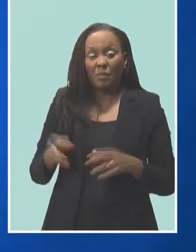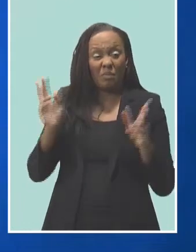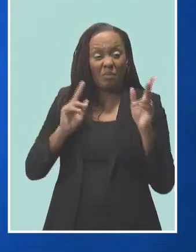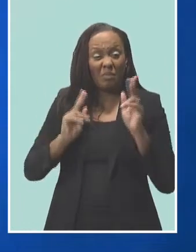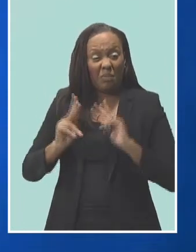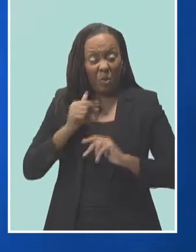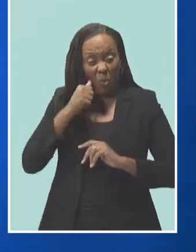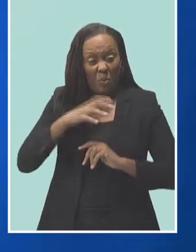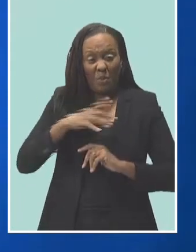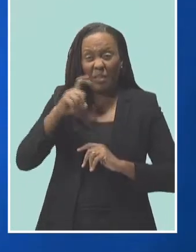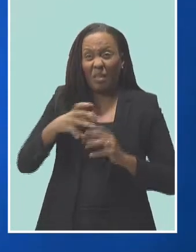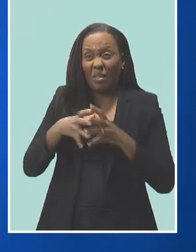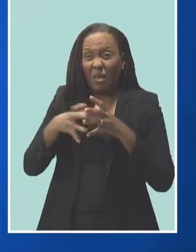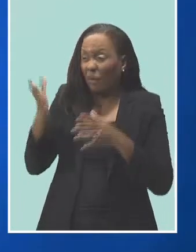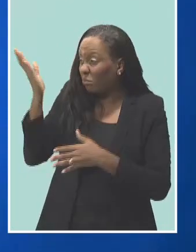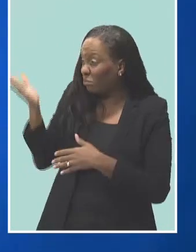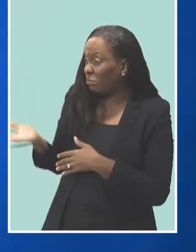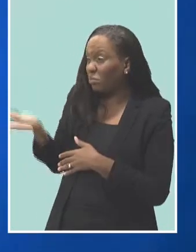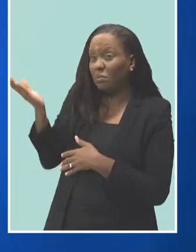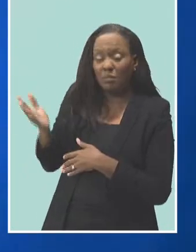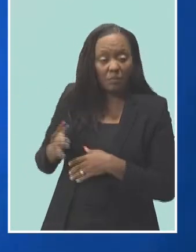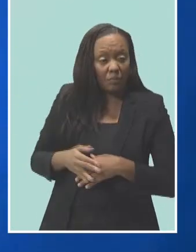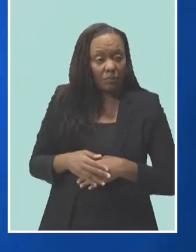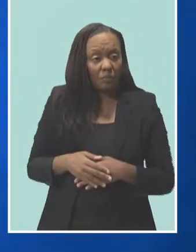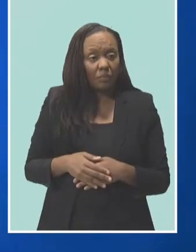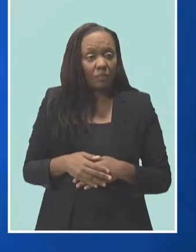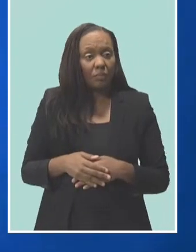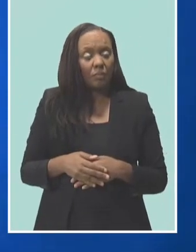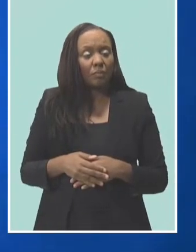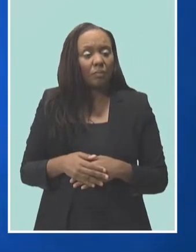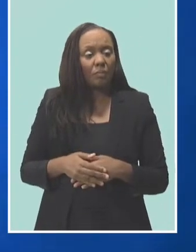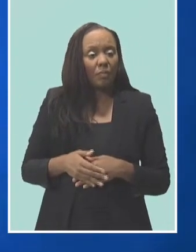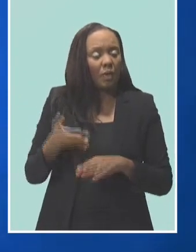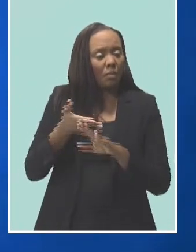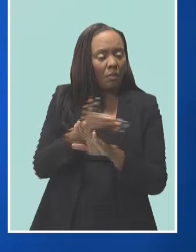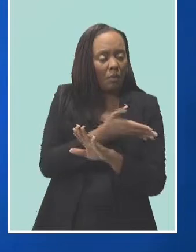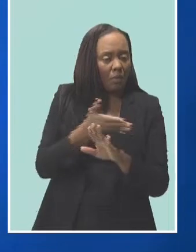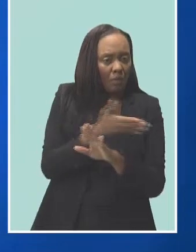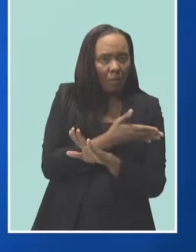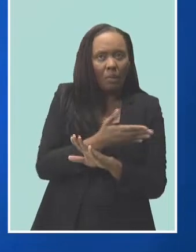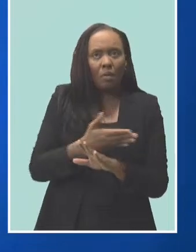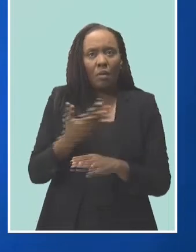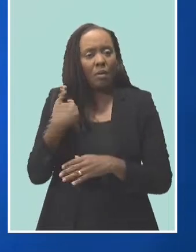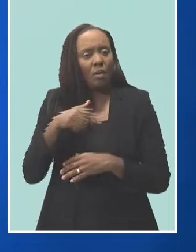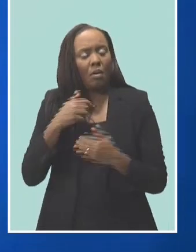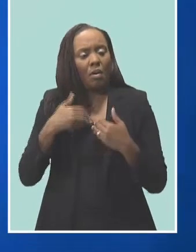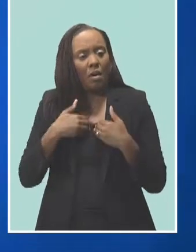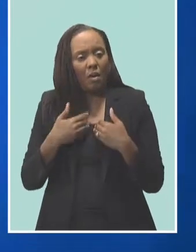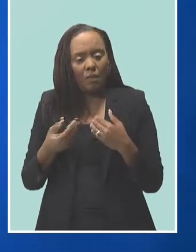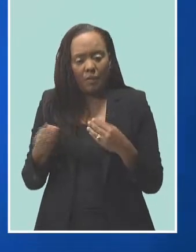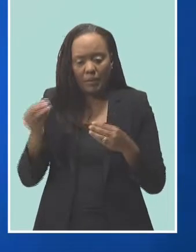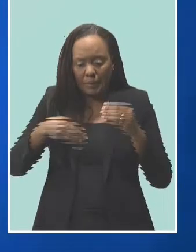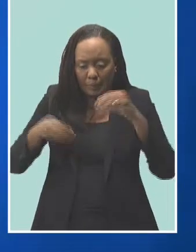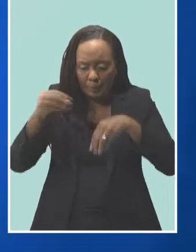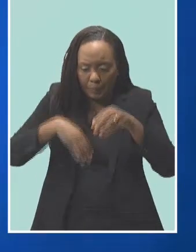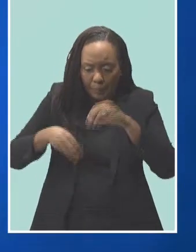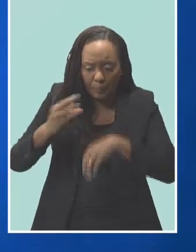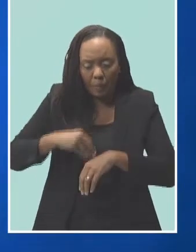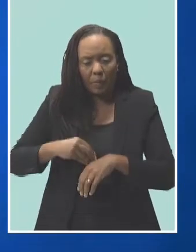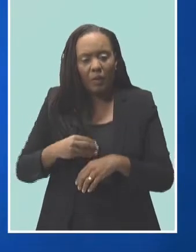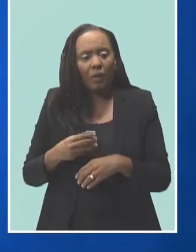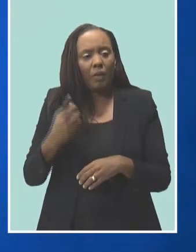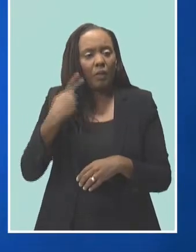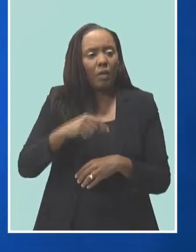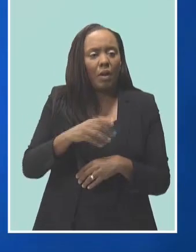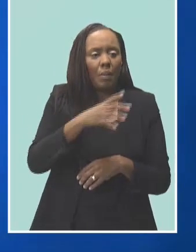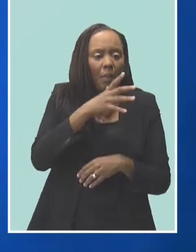significantly. Once upon a time you would have done a care package to facilitate a mother. But now you have to facilitate a daughter,